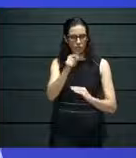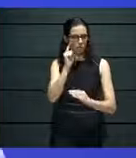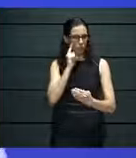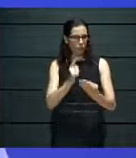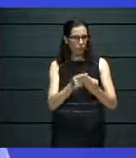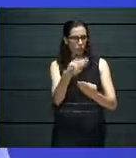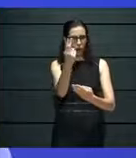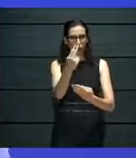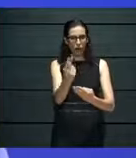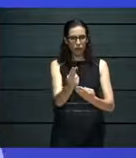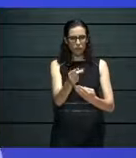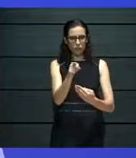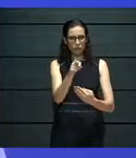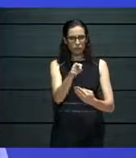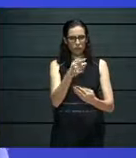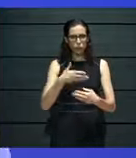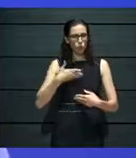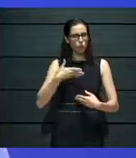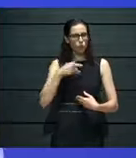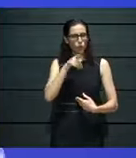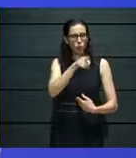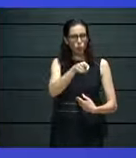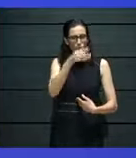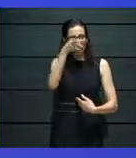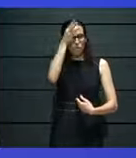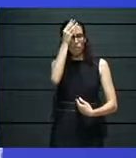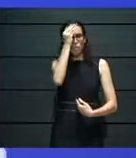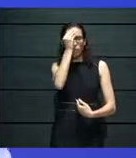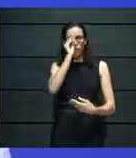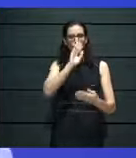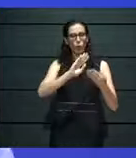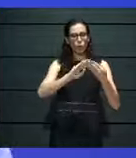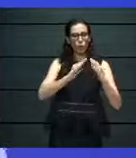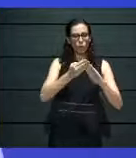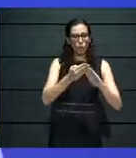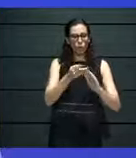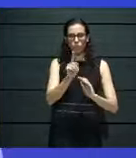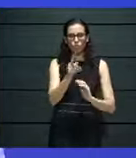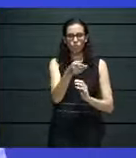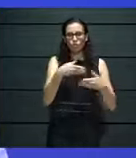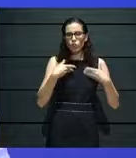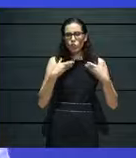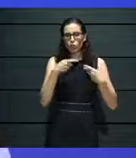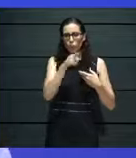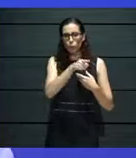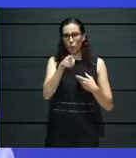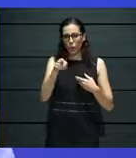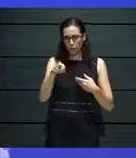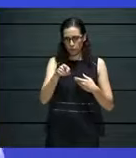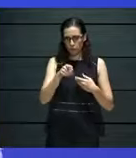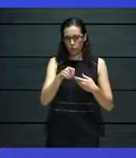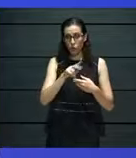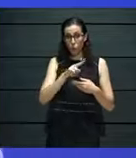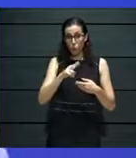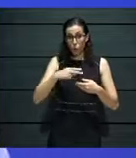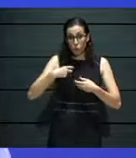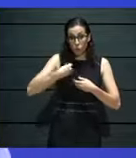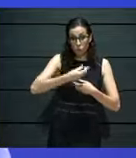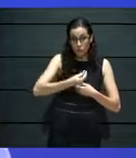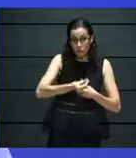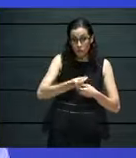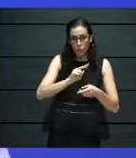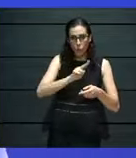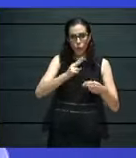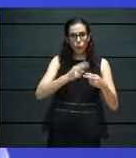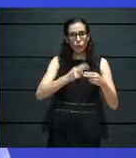identify the voice of the community, understanding what it is that the community wants and would like to invest in, and